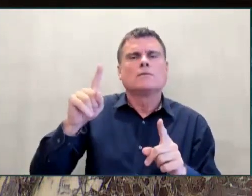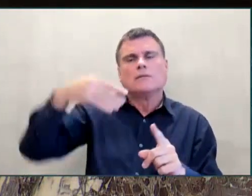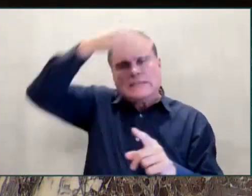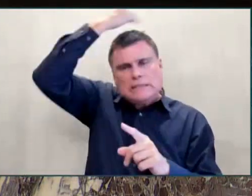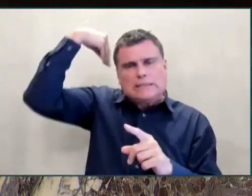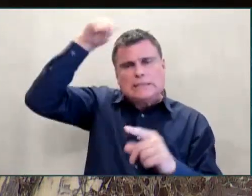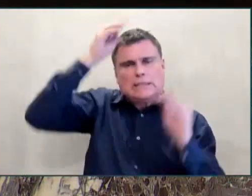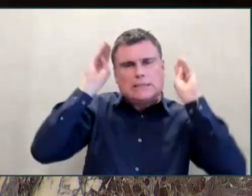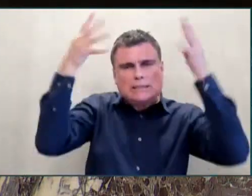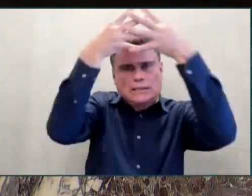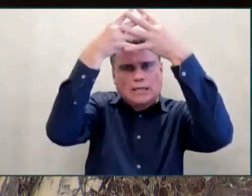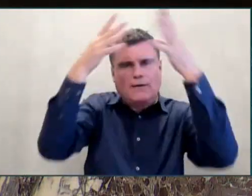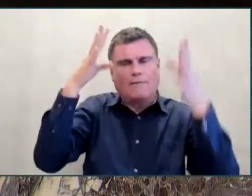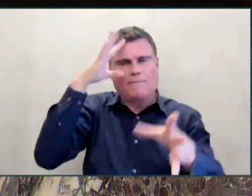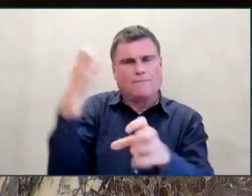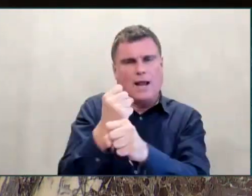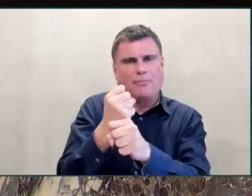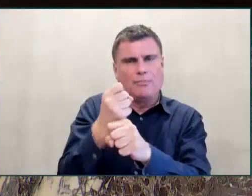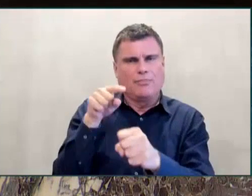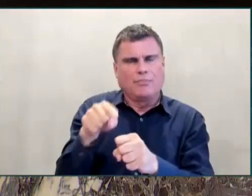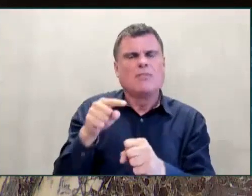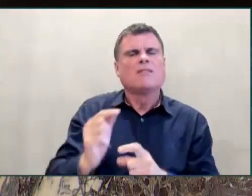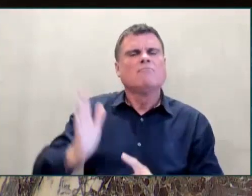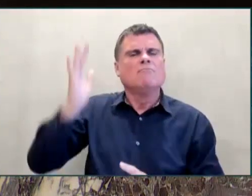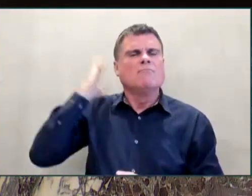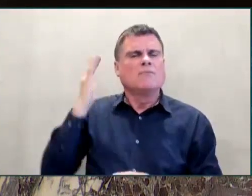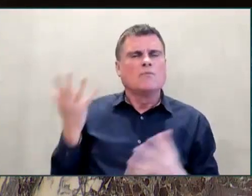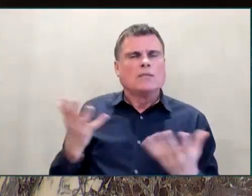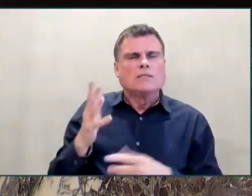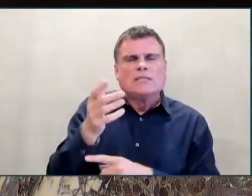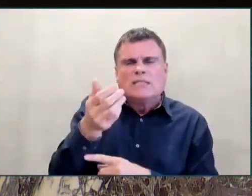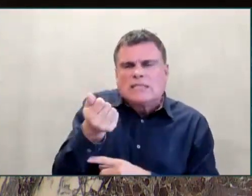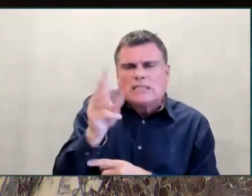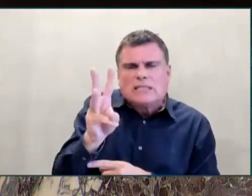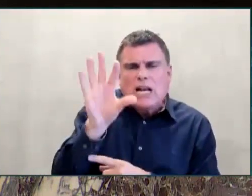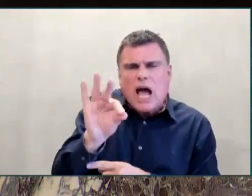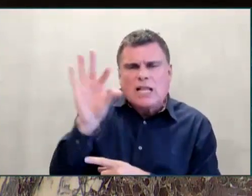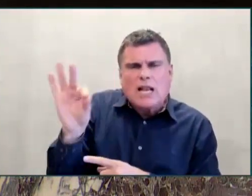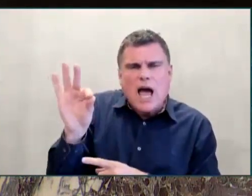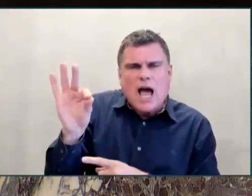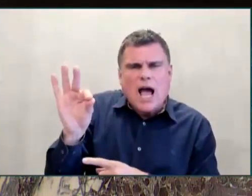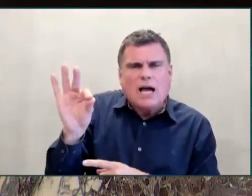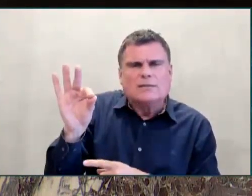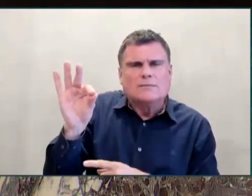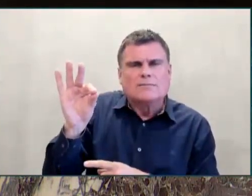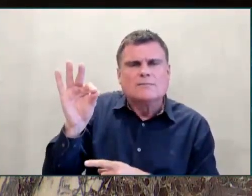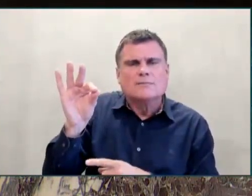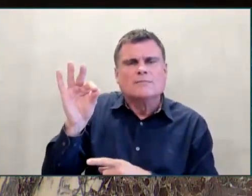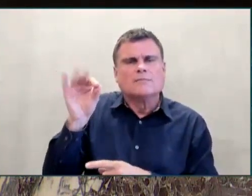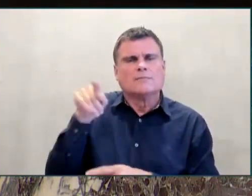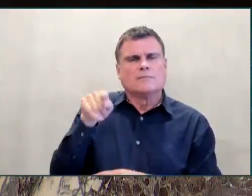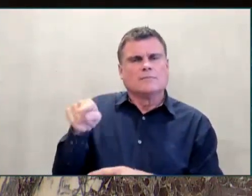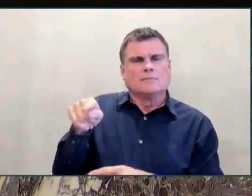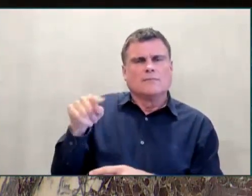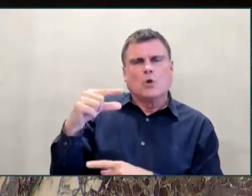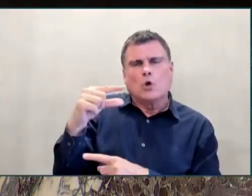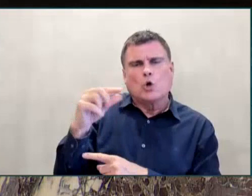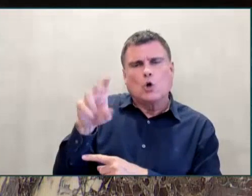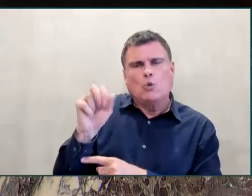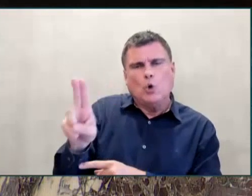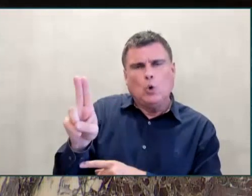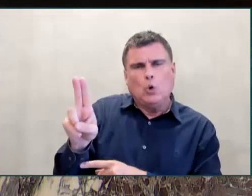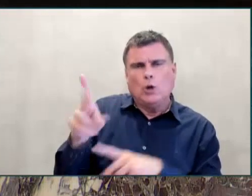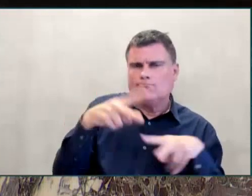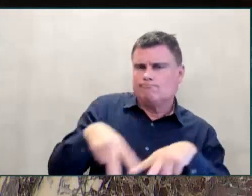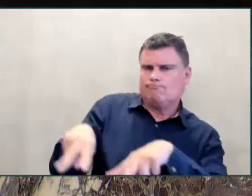1699 by the tenth guru of Sikhism, Guru Gobind Singh. I was there with more than 500